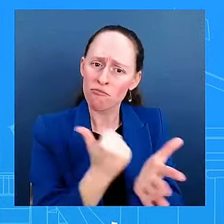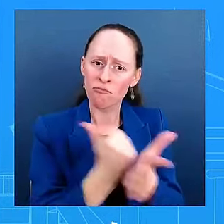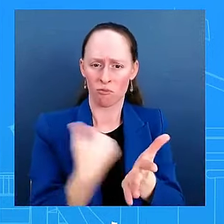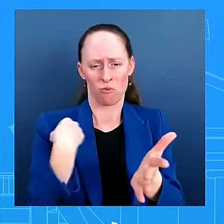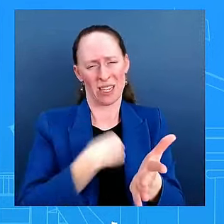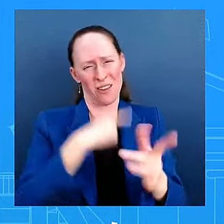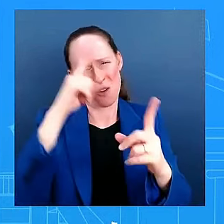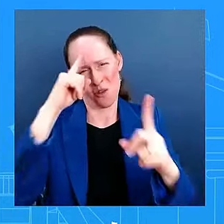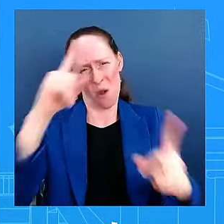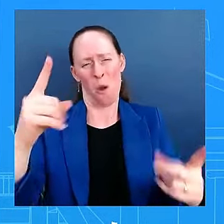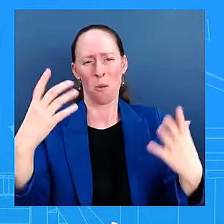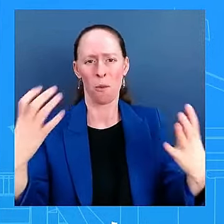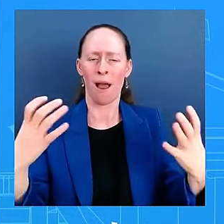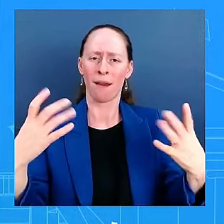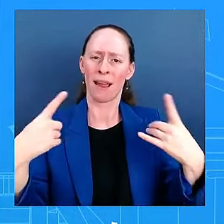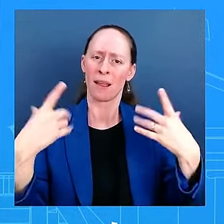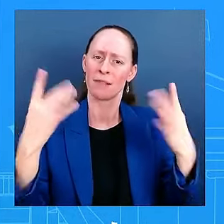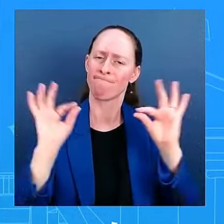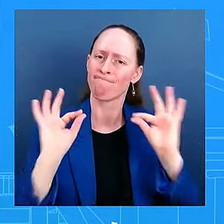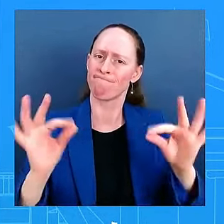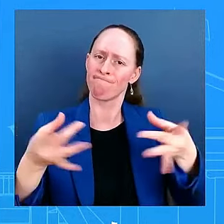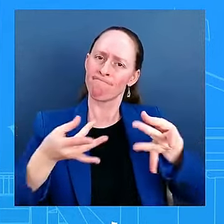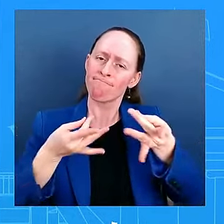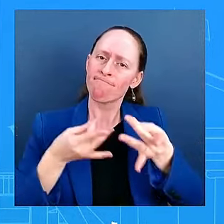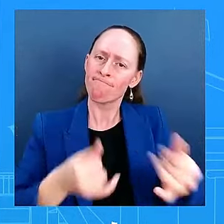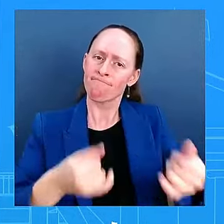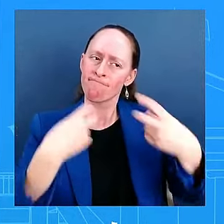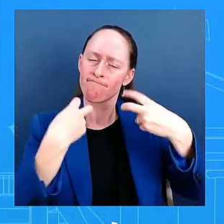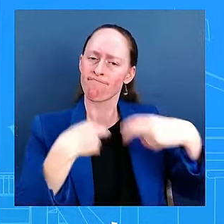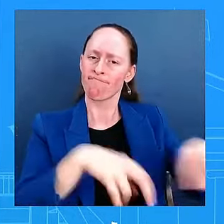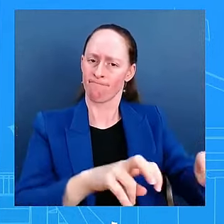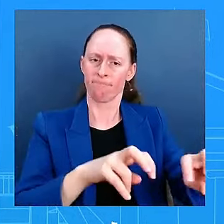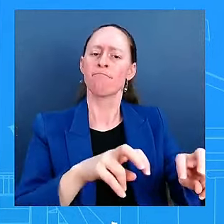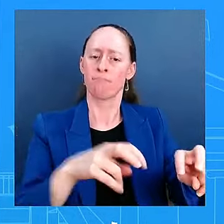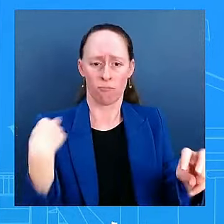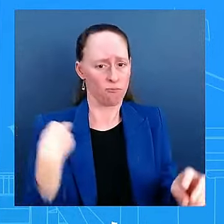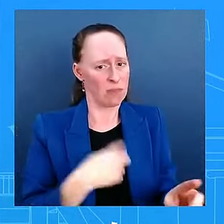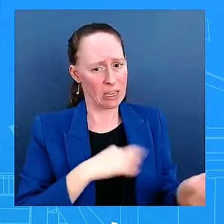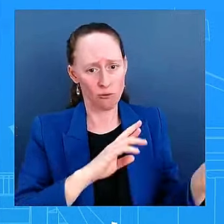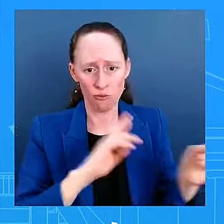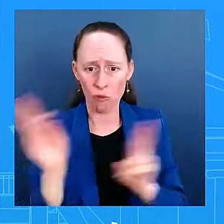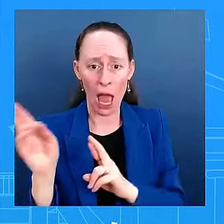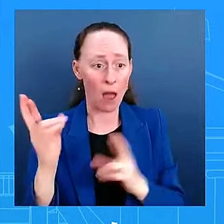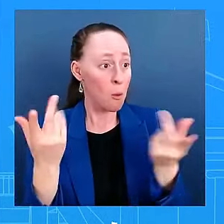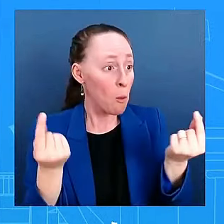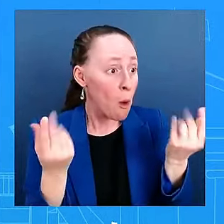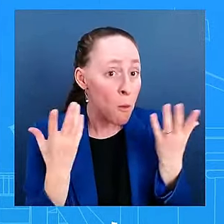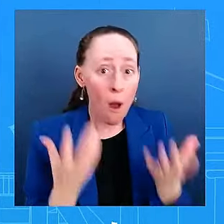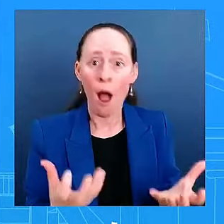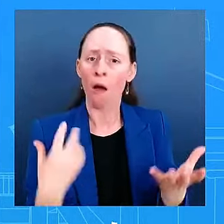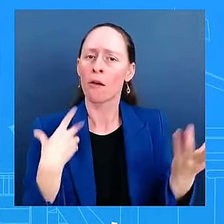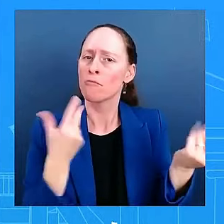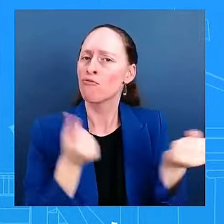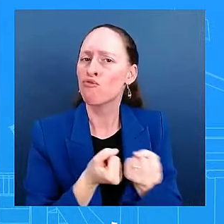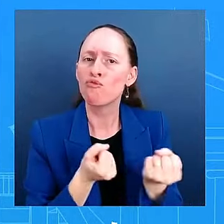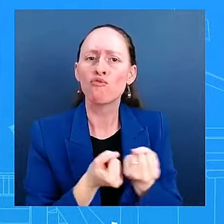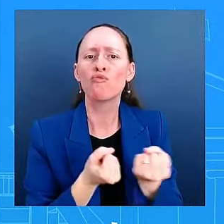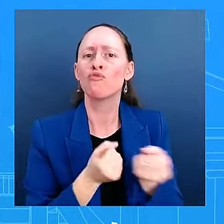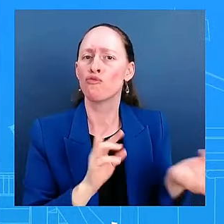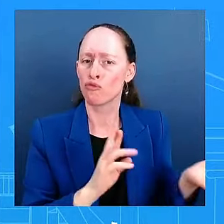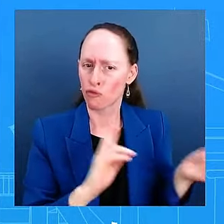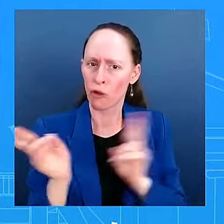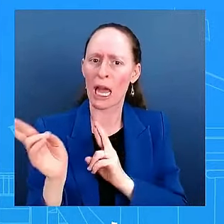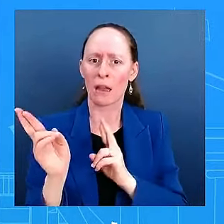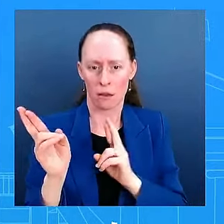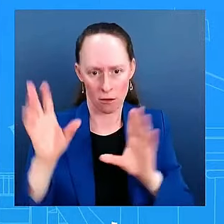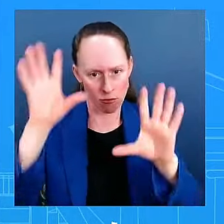power. And so we are ready, ready to provide that. As you know, the president invited the president-elect Donald Trump to come to the